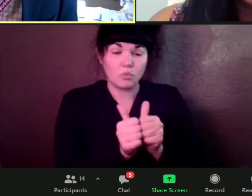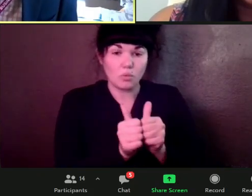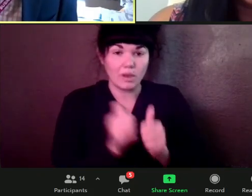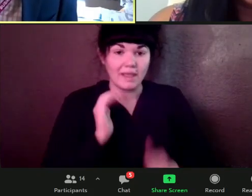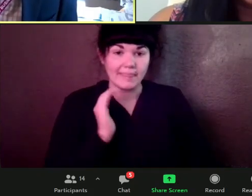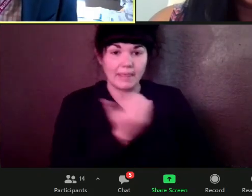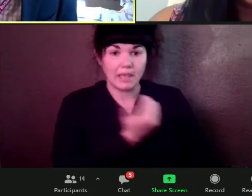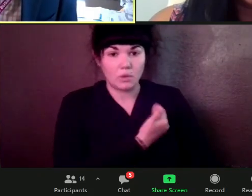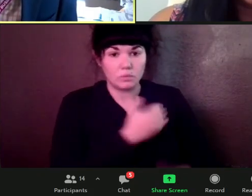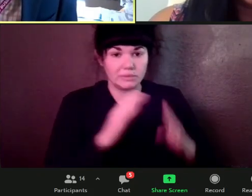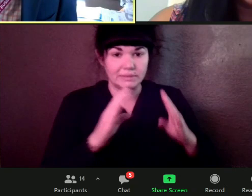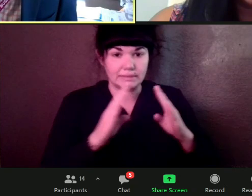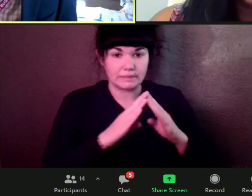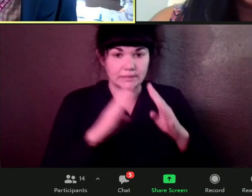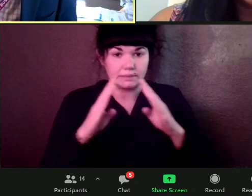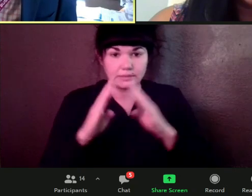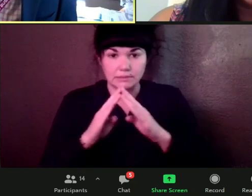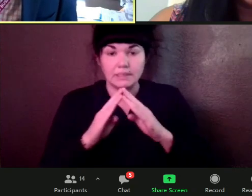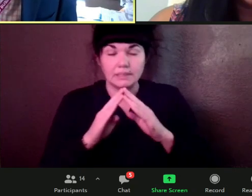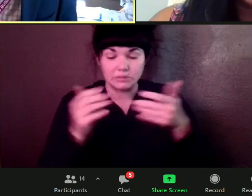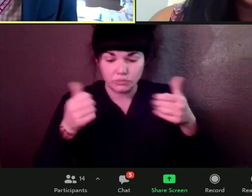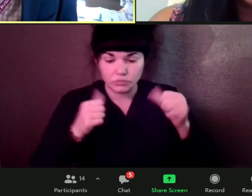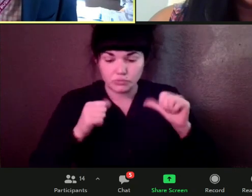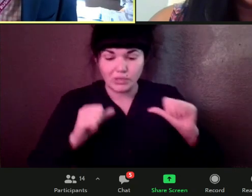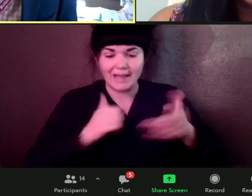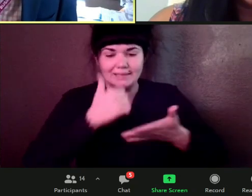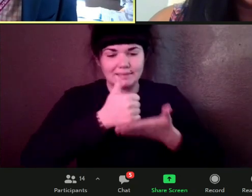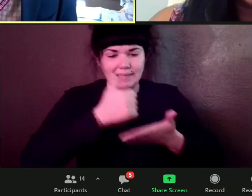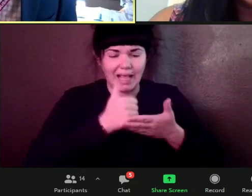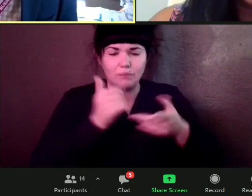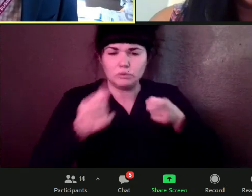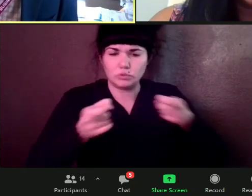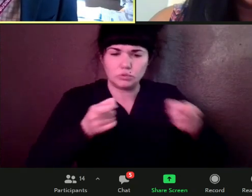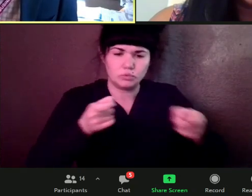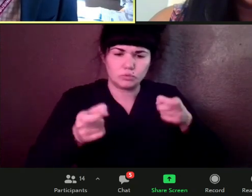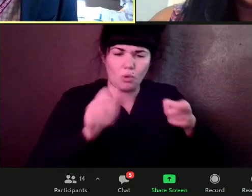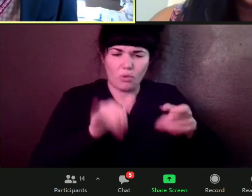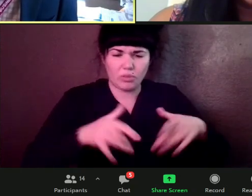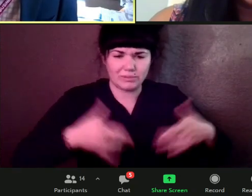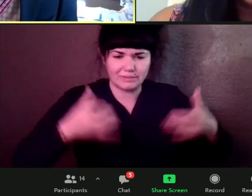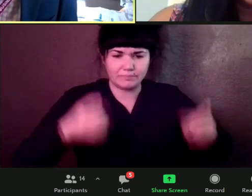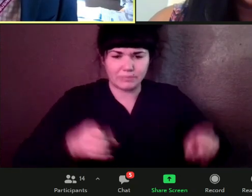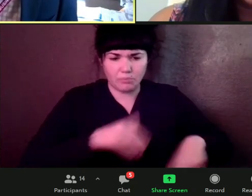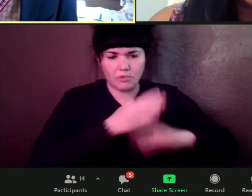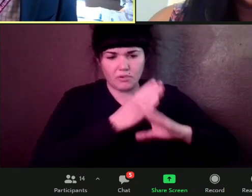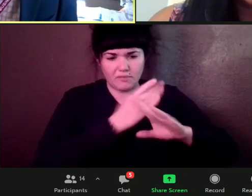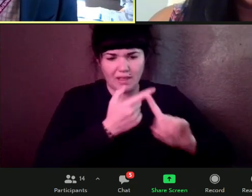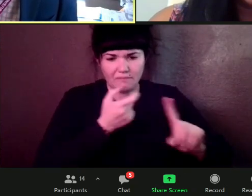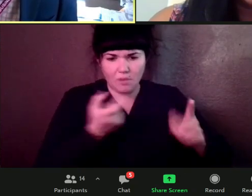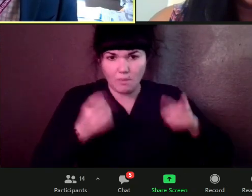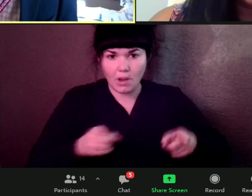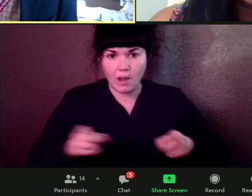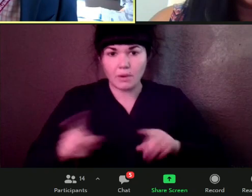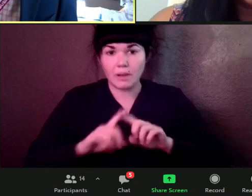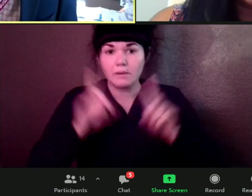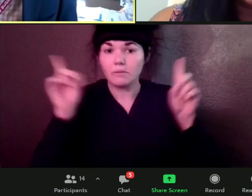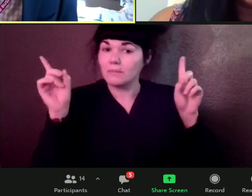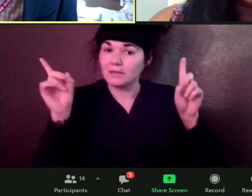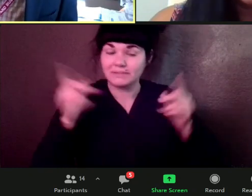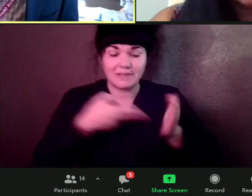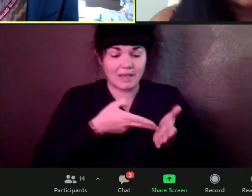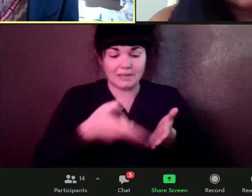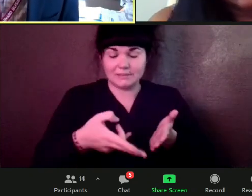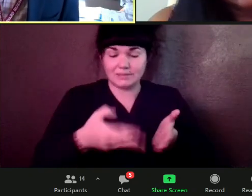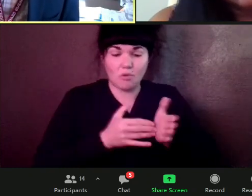know, hopefully mitigate and prevent some of these events from happening. But, but, you the short answer to your question is we sometimes don't know. And it